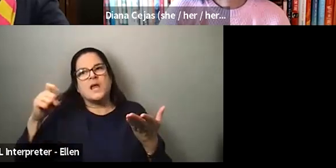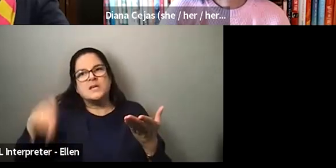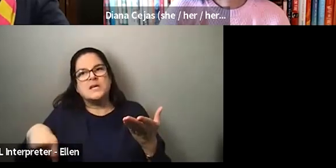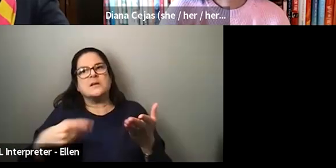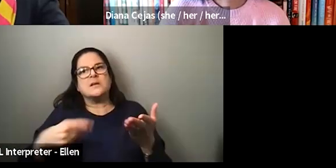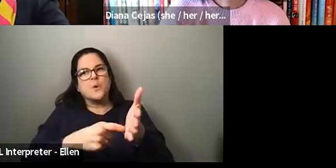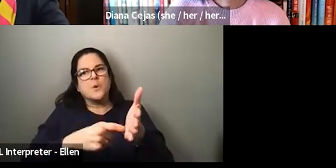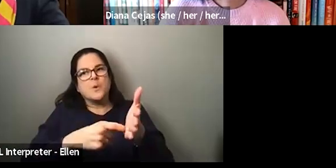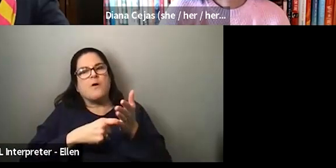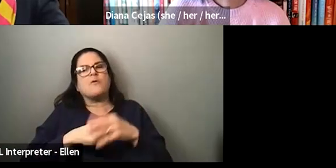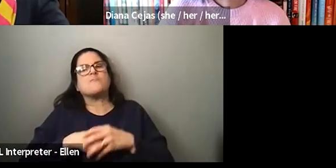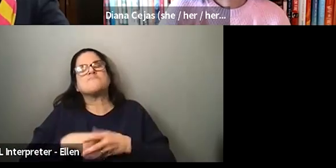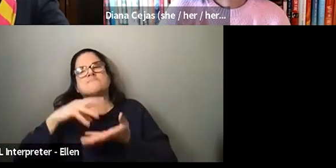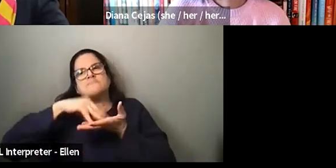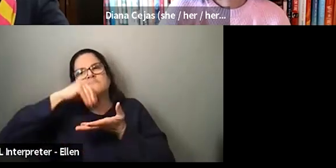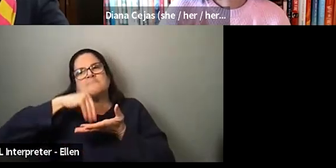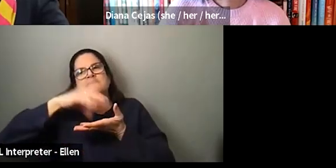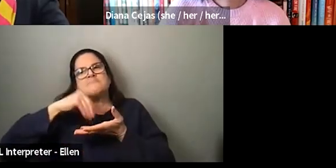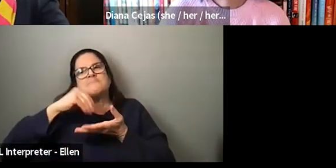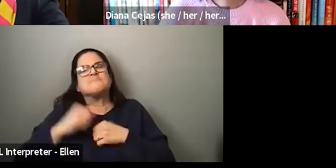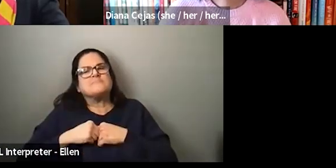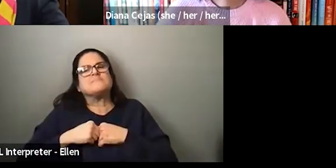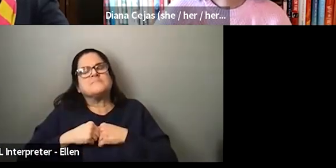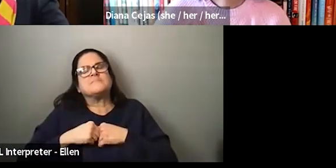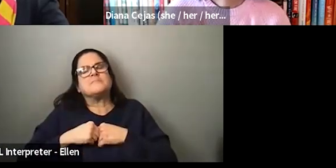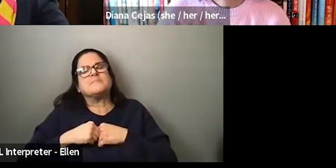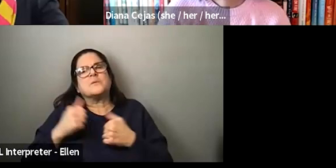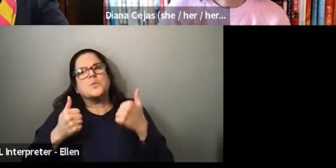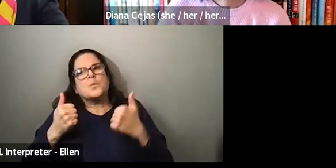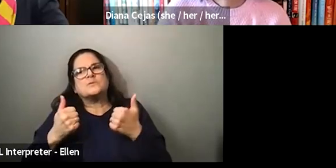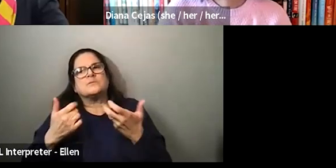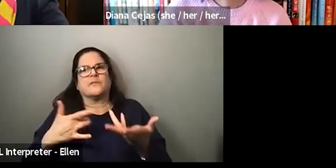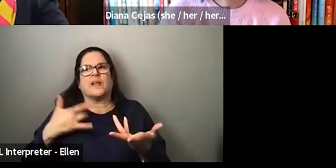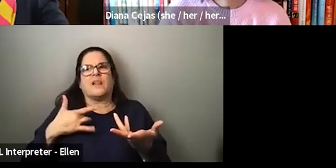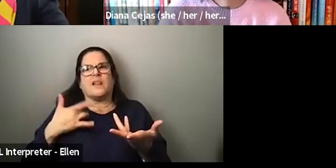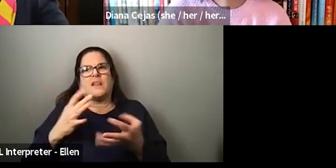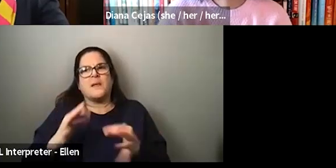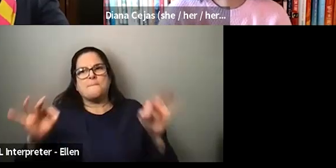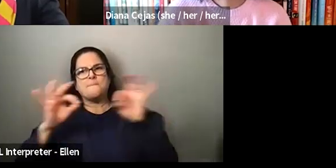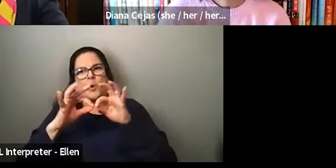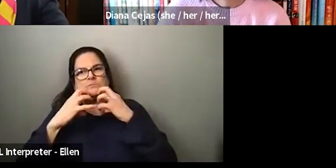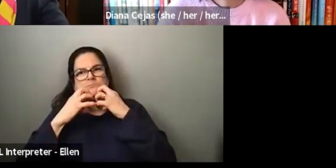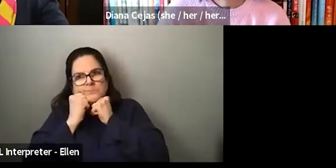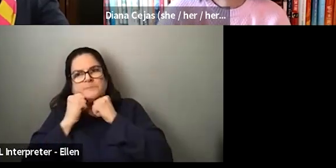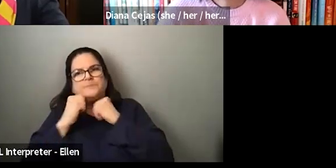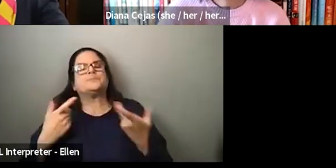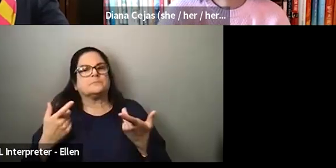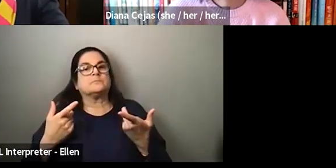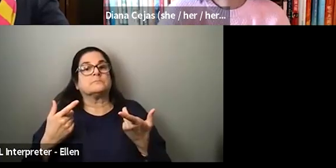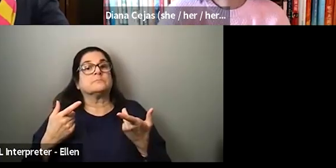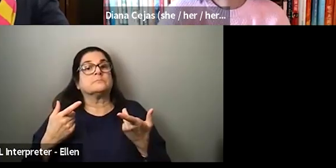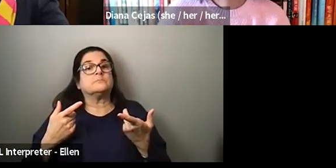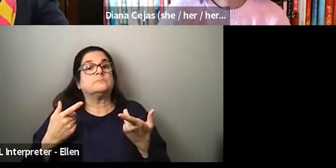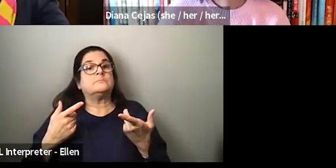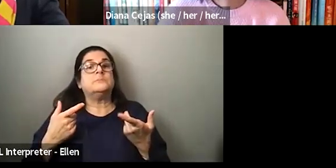little bit more about what things are, um, are, important to you. So I know, um, given I have a